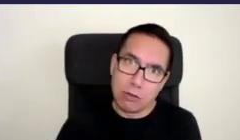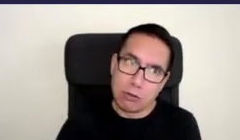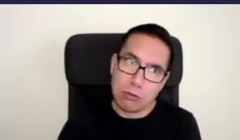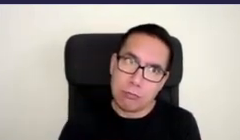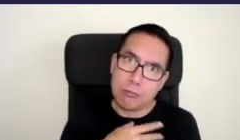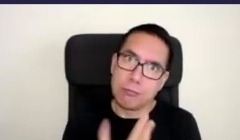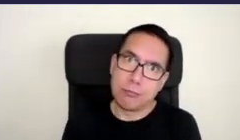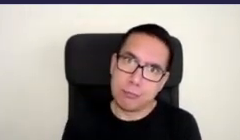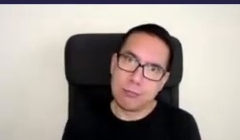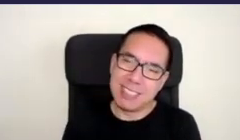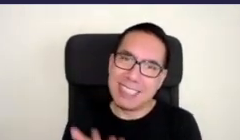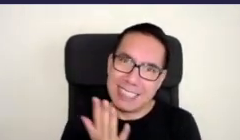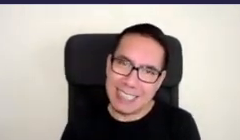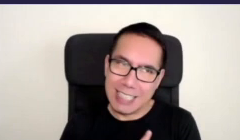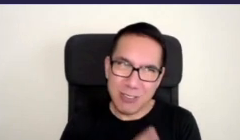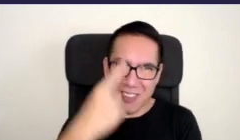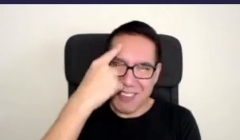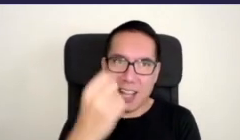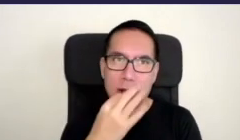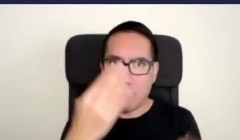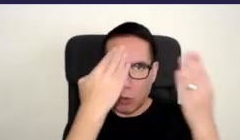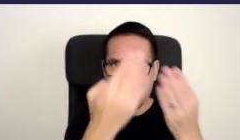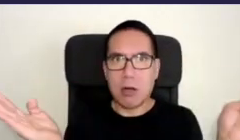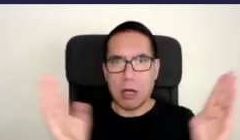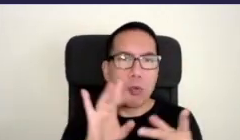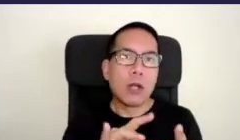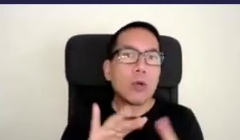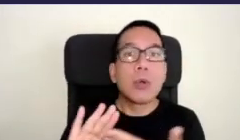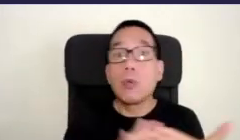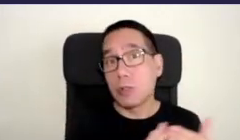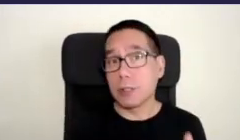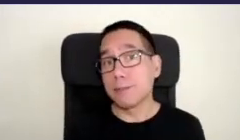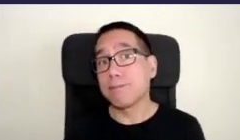need to think a little bit more about the community let's put it that way